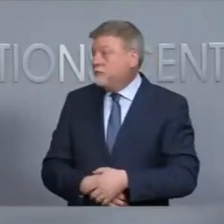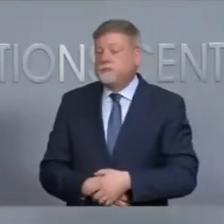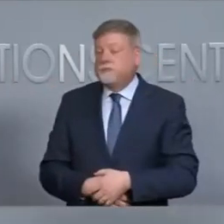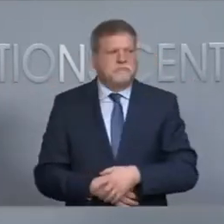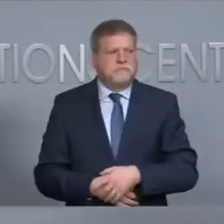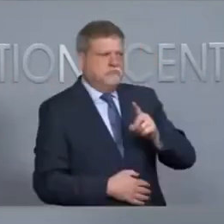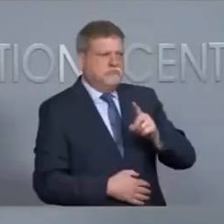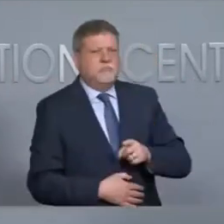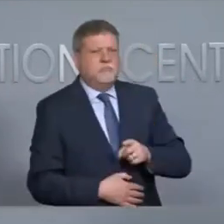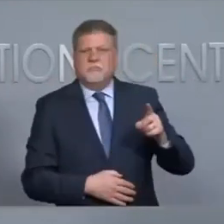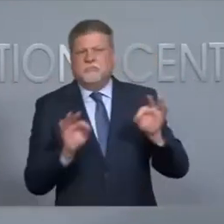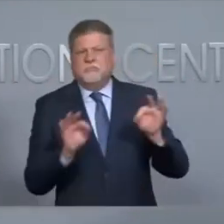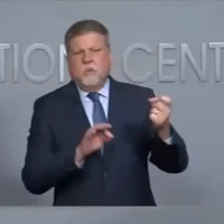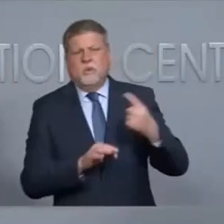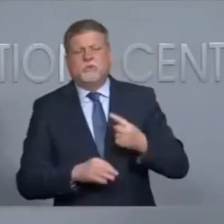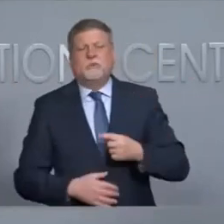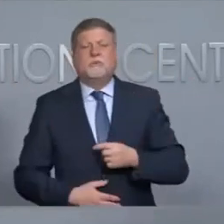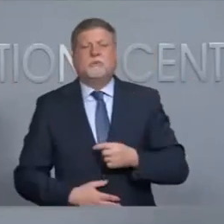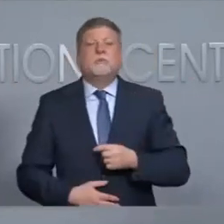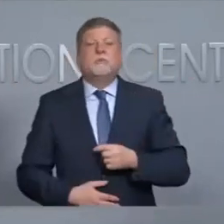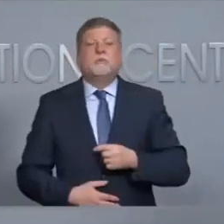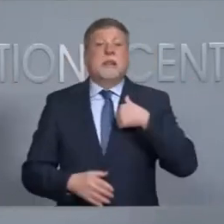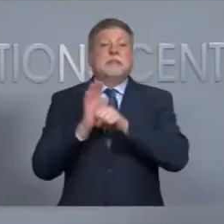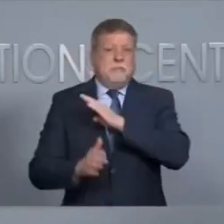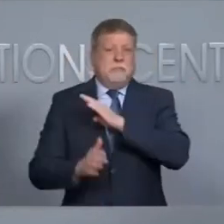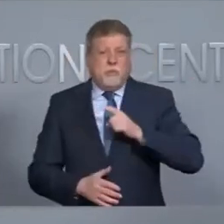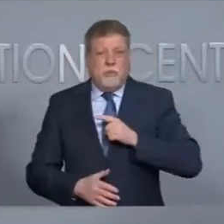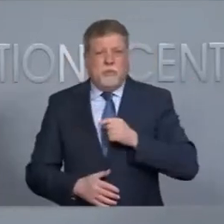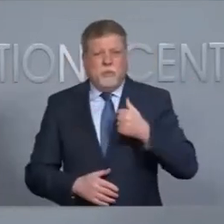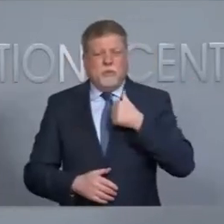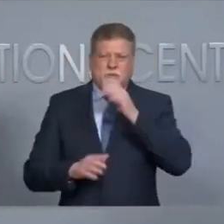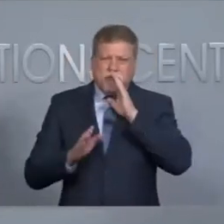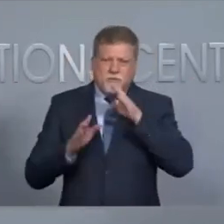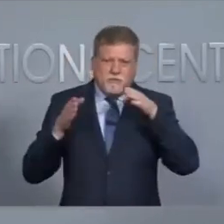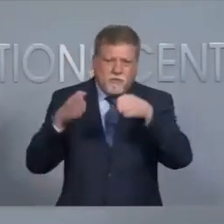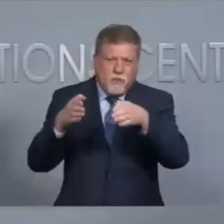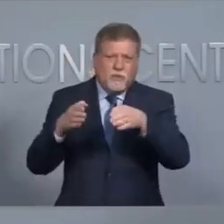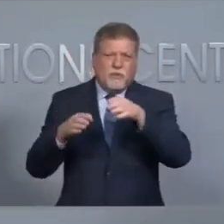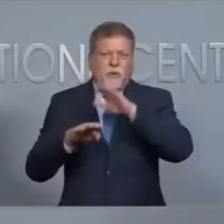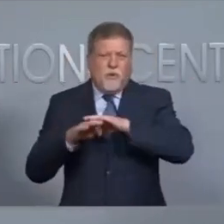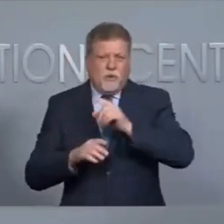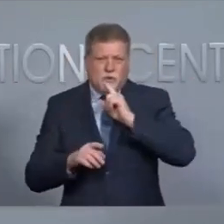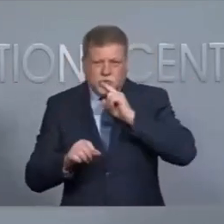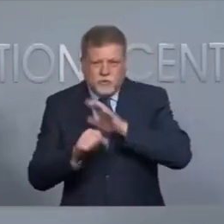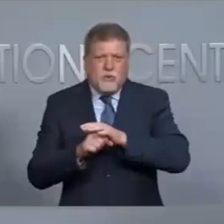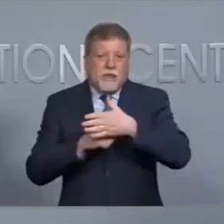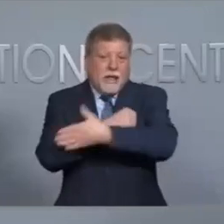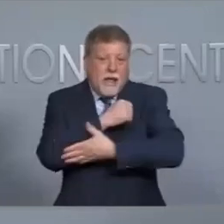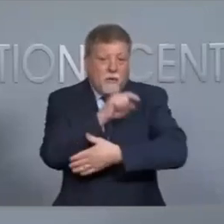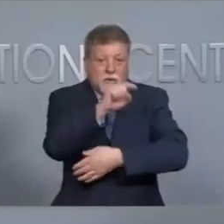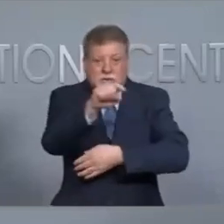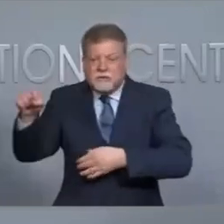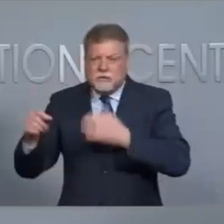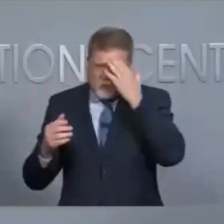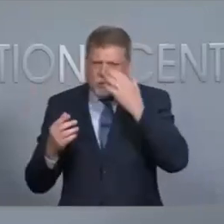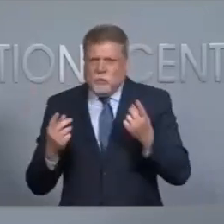Paul, It's an important question. At the state board, we've really worked hard to make sure that our county boards for elections know and that their poll workers, who they're